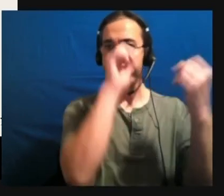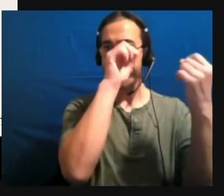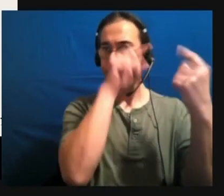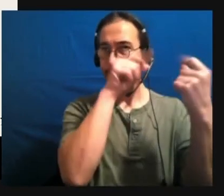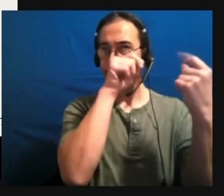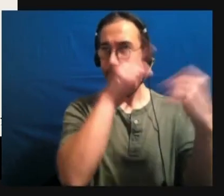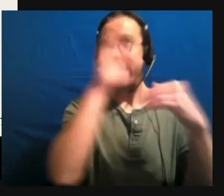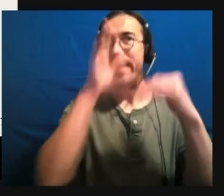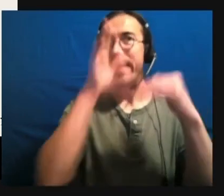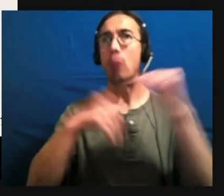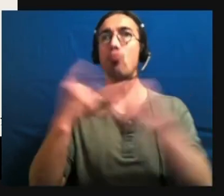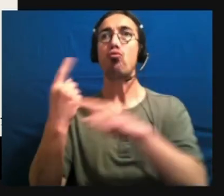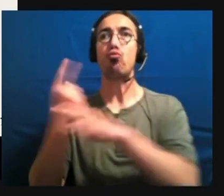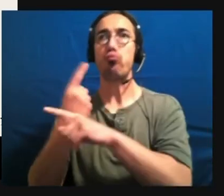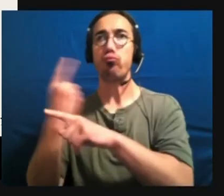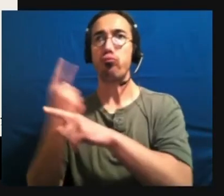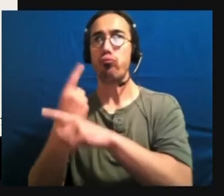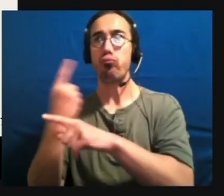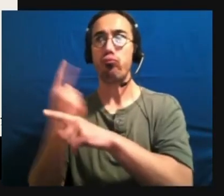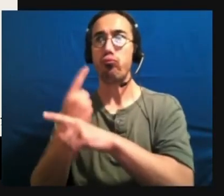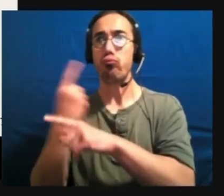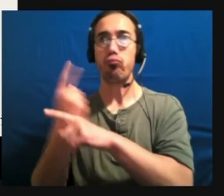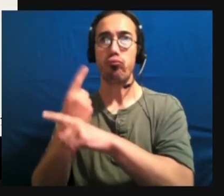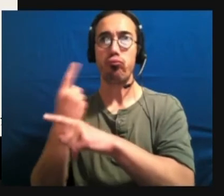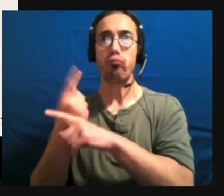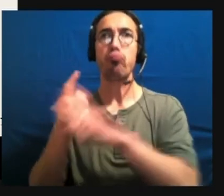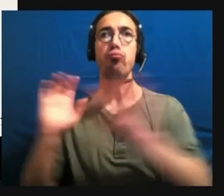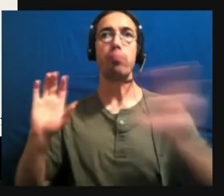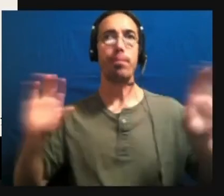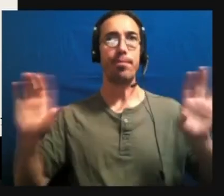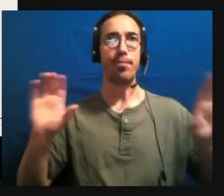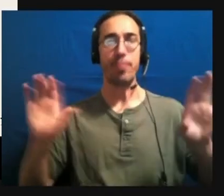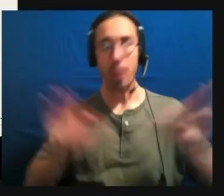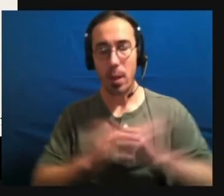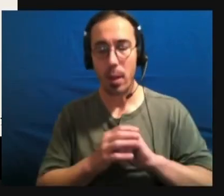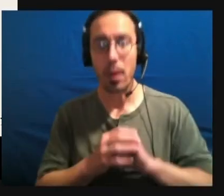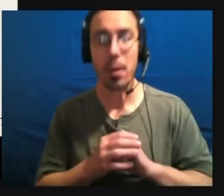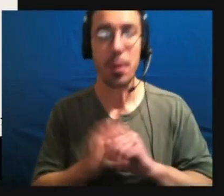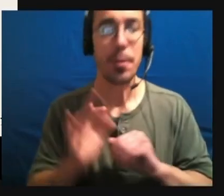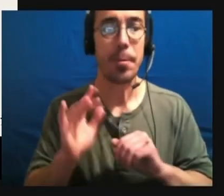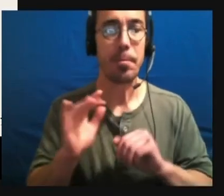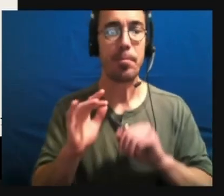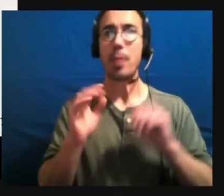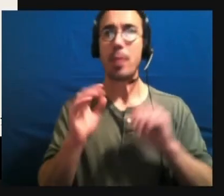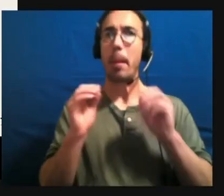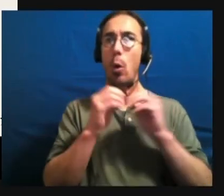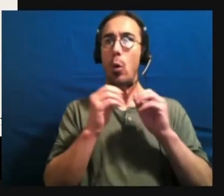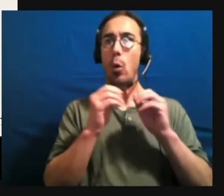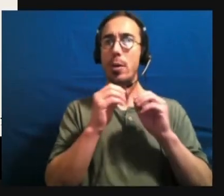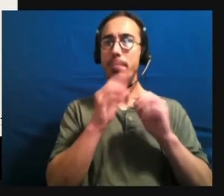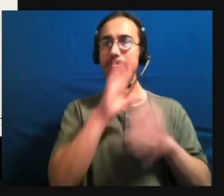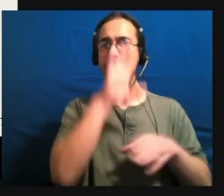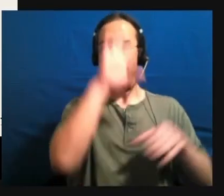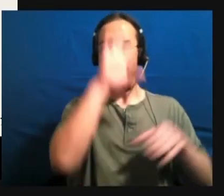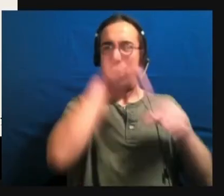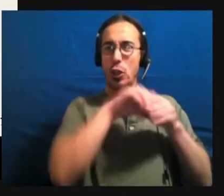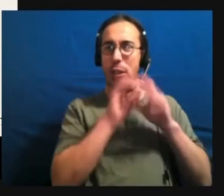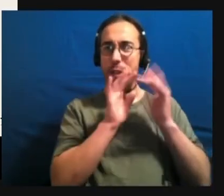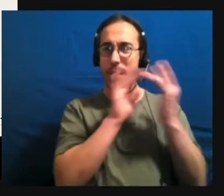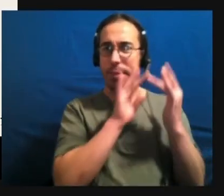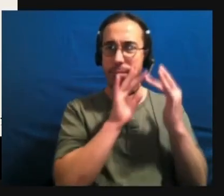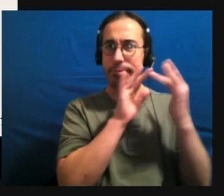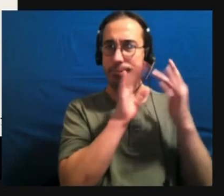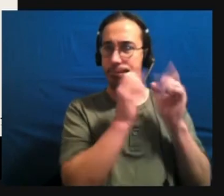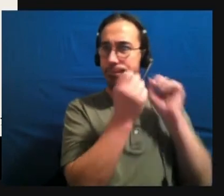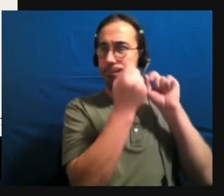um, allistic brains, um, and, and more inner connections. So there's a, there's a picture